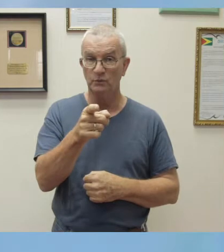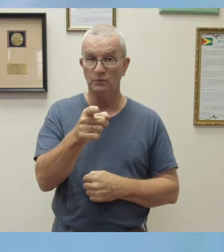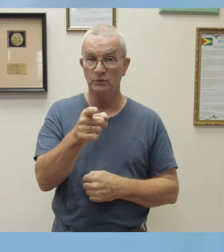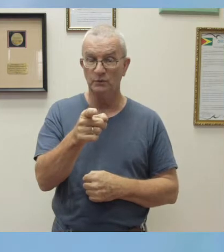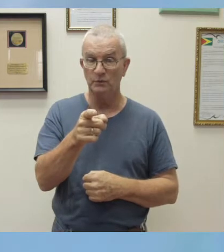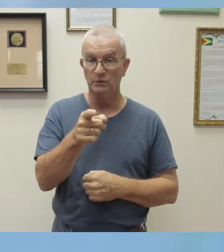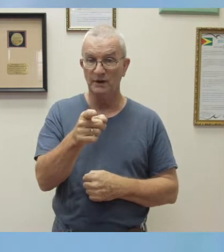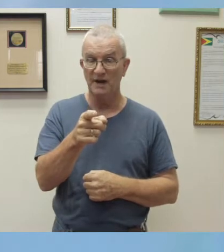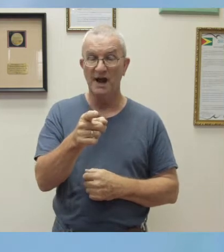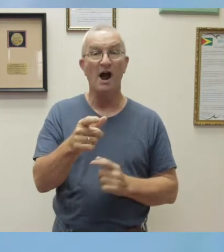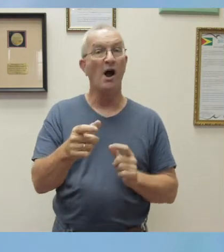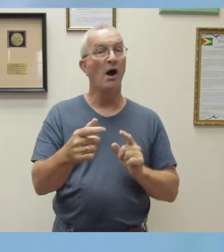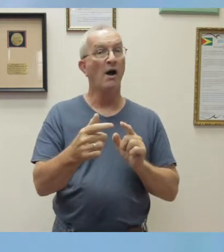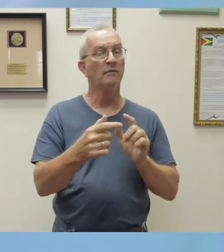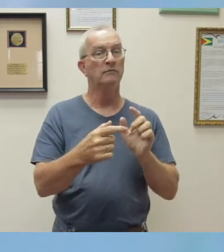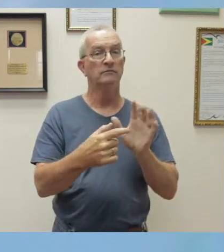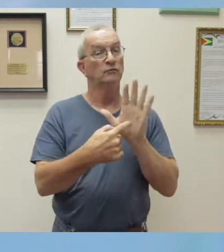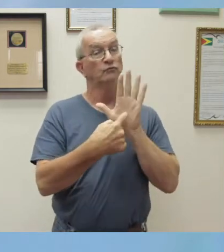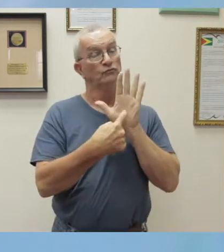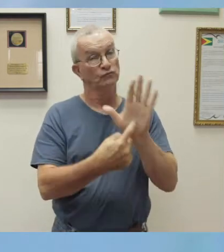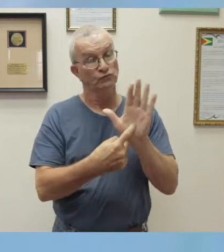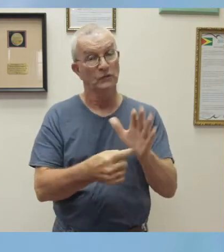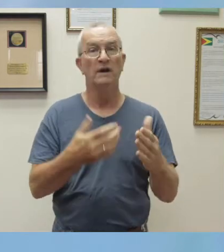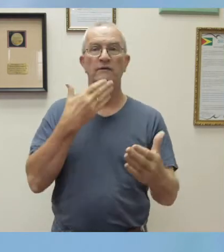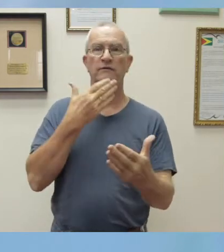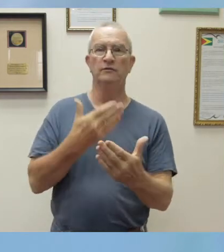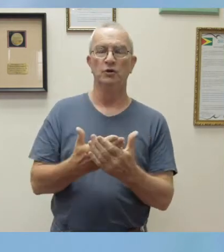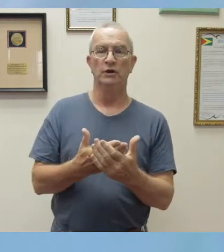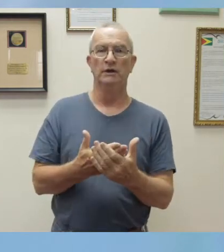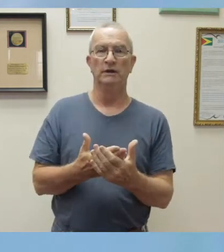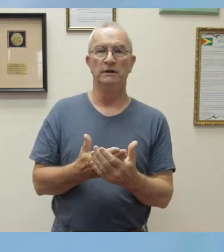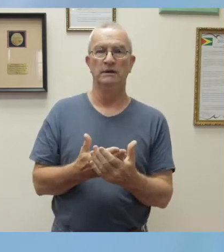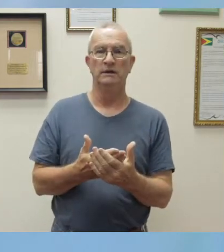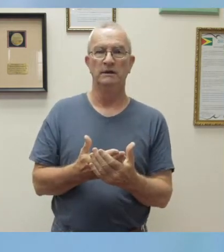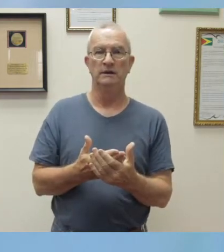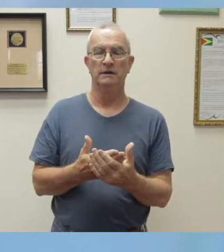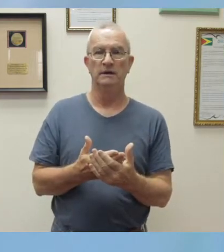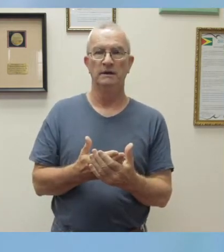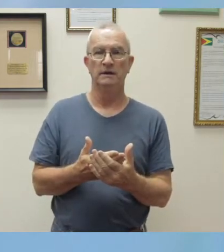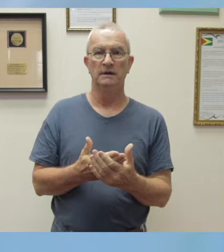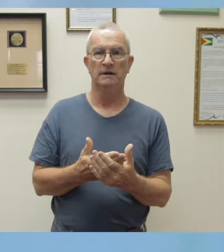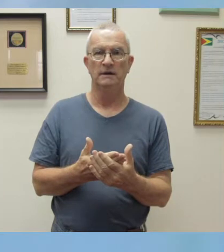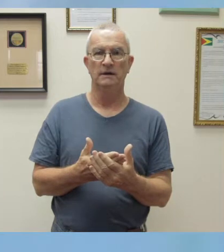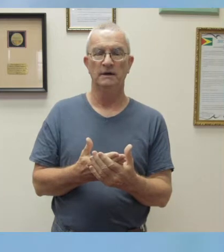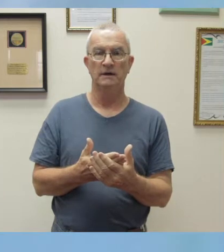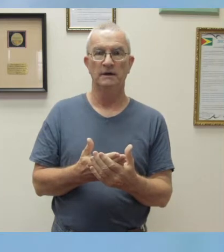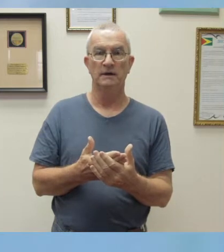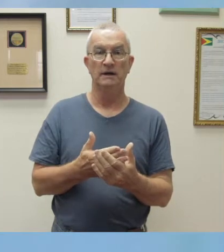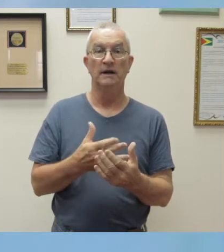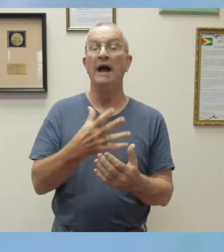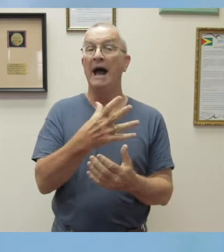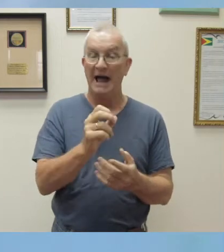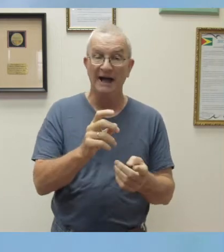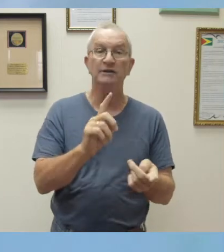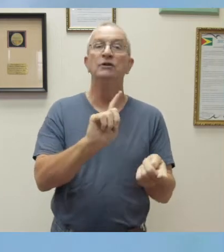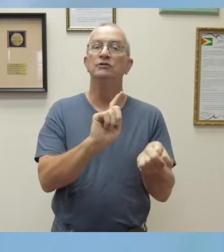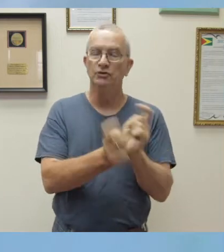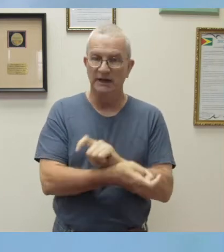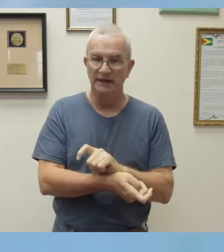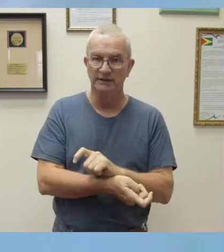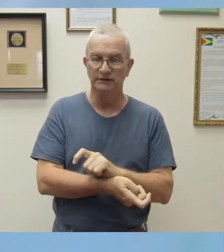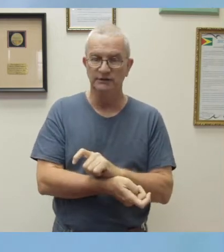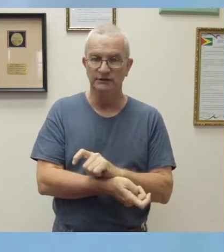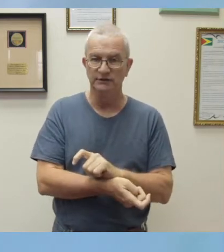force for good. As a force for change, the value of your